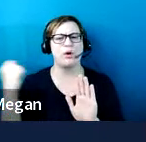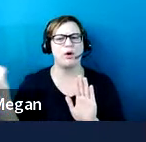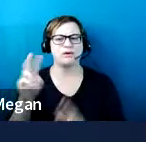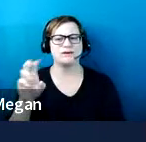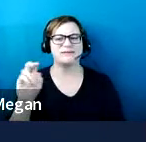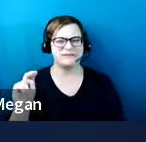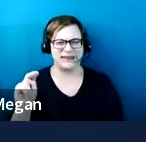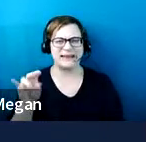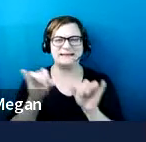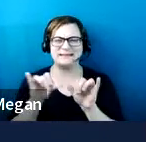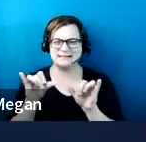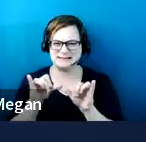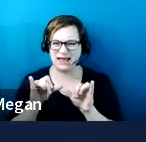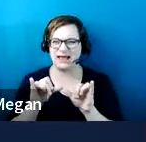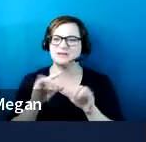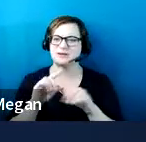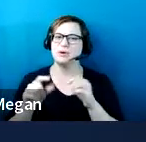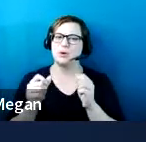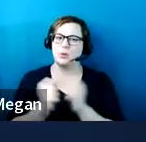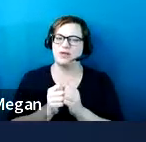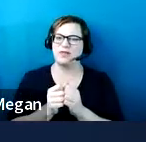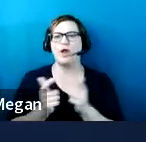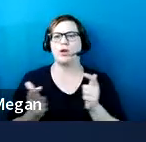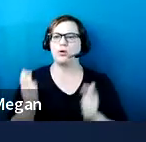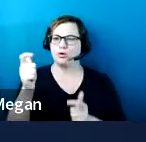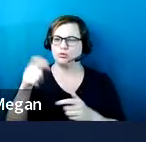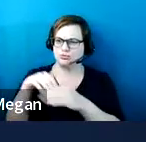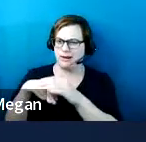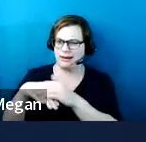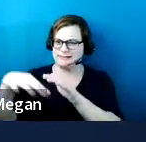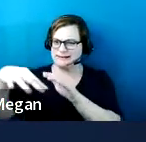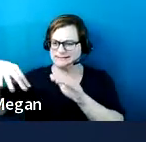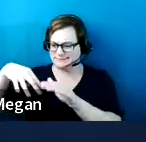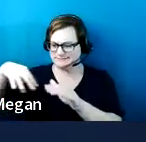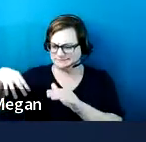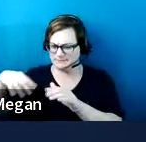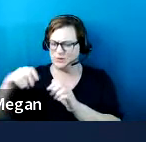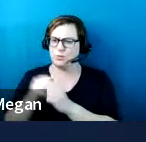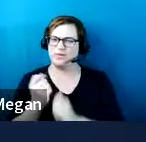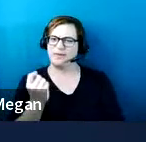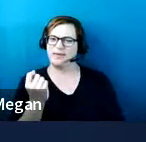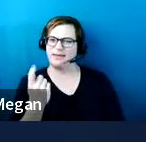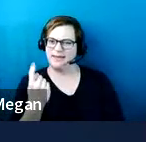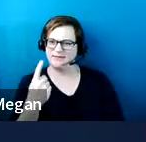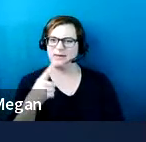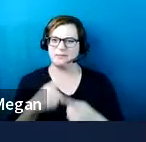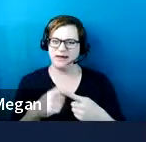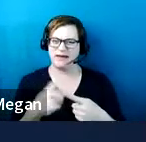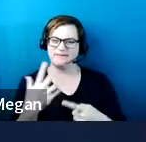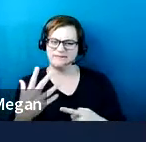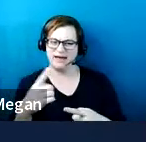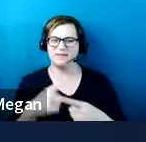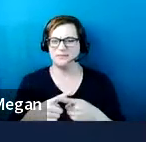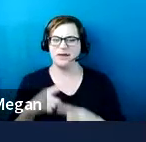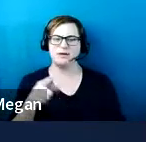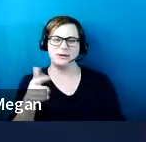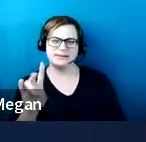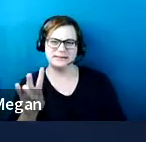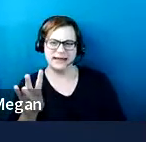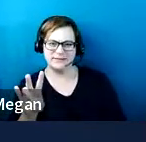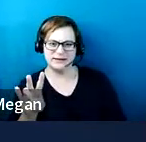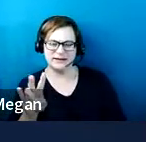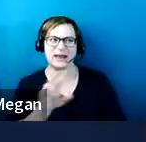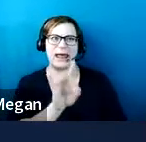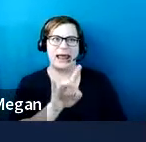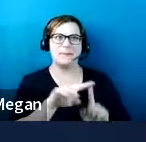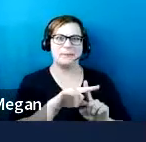size when you have a larger access aisle, uh, with the 11 plus five plus 11 being 27 feet, but eight plus